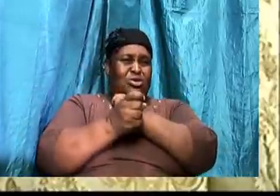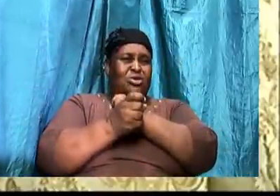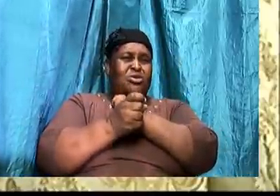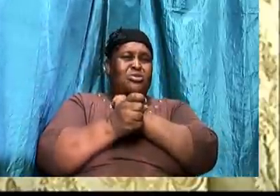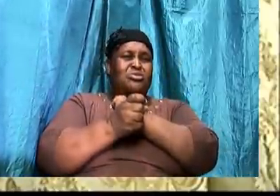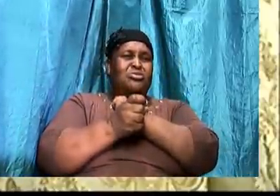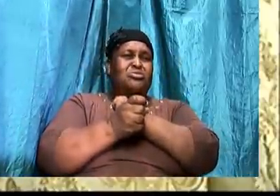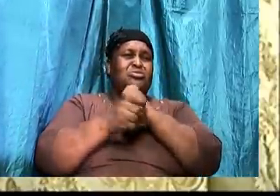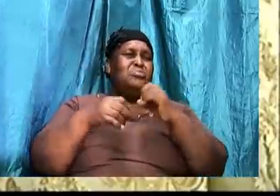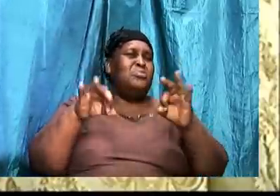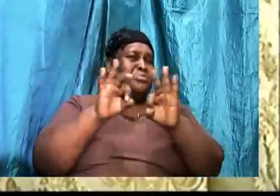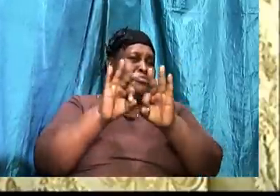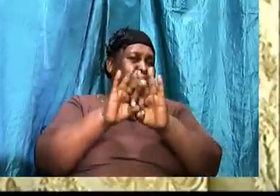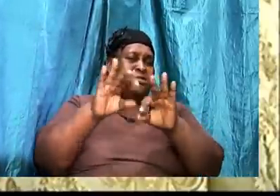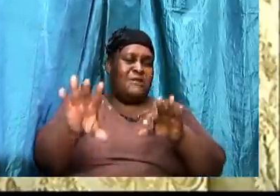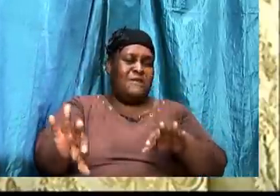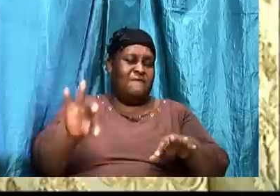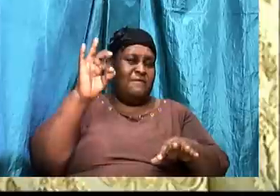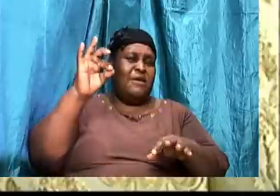his sight.